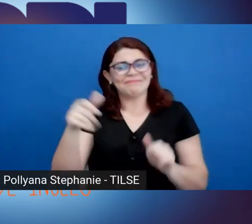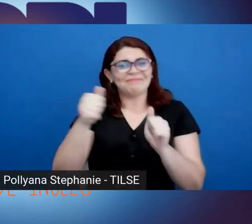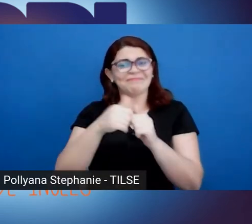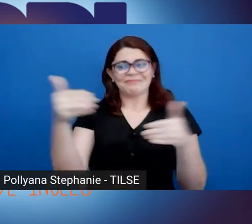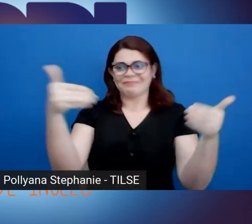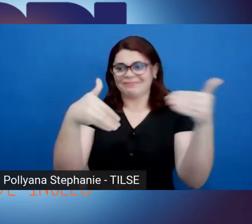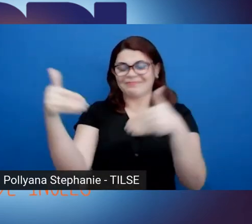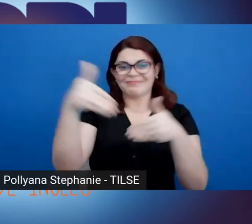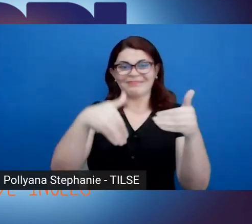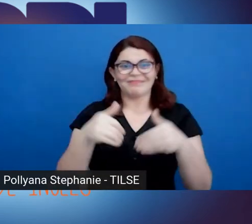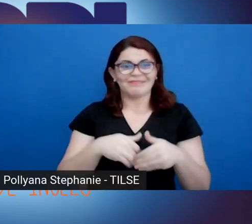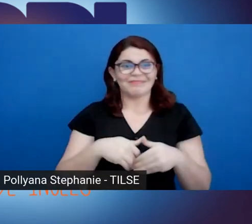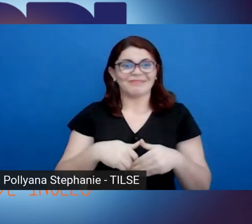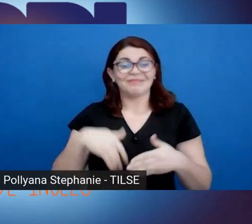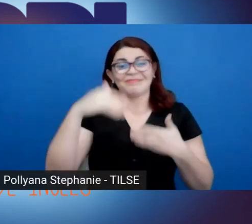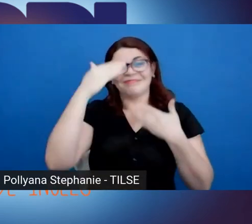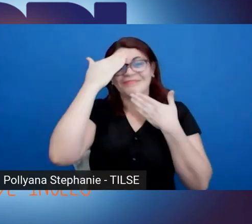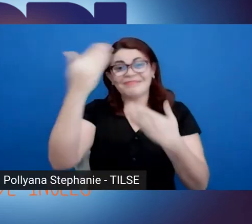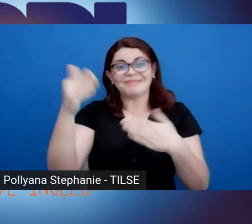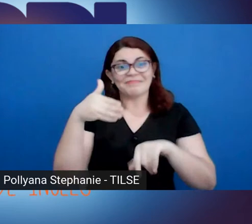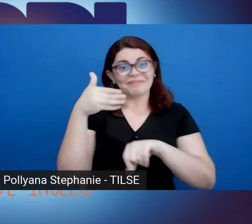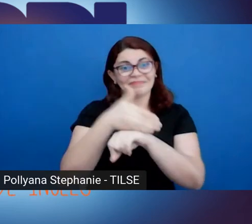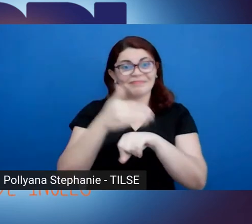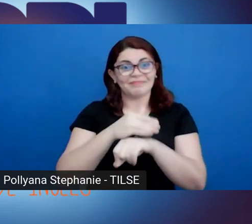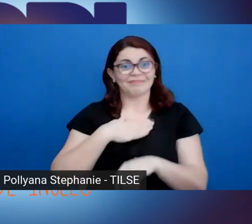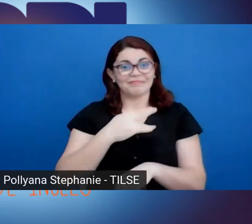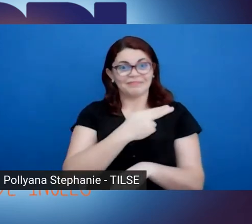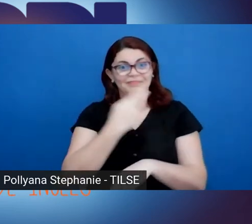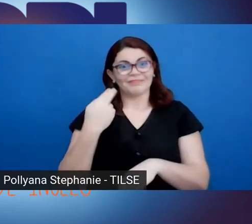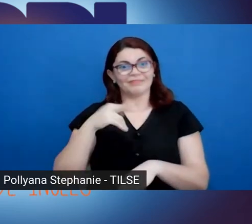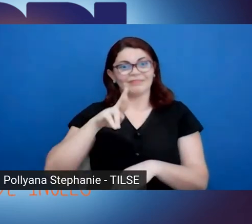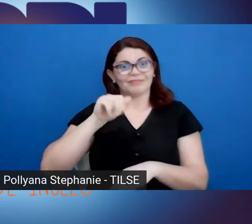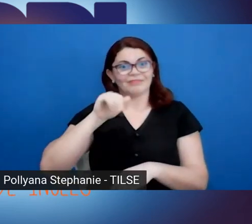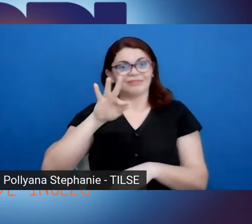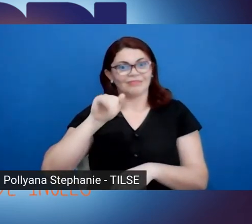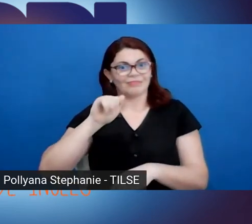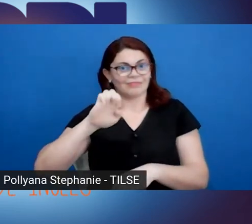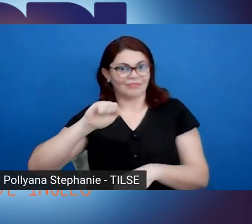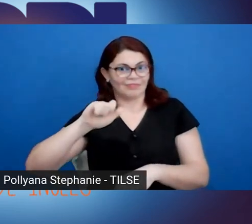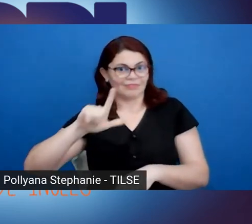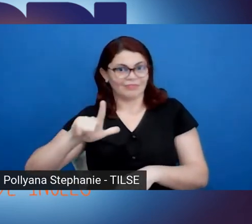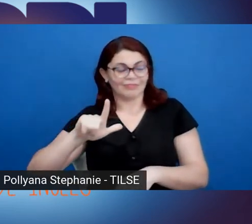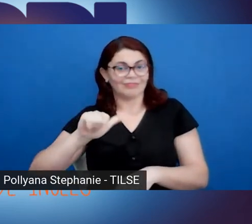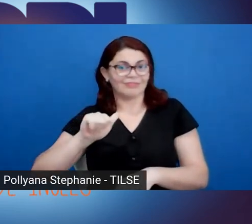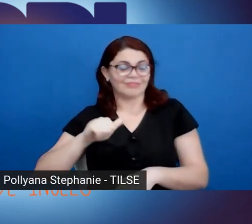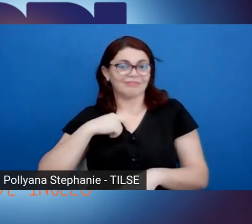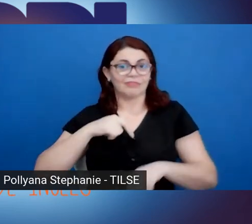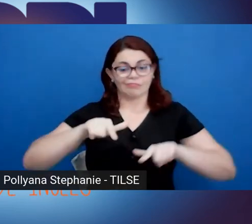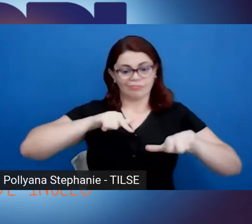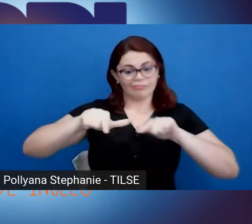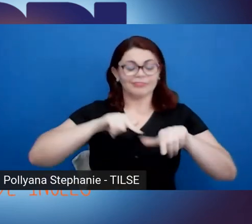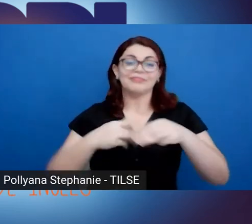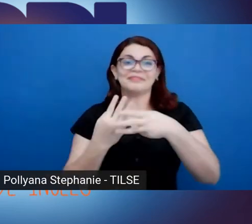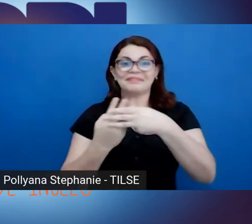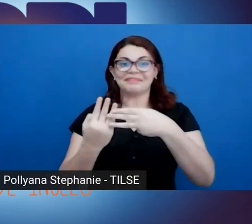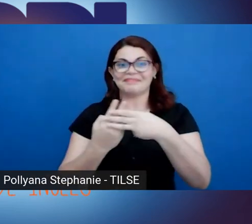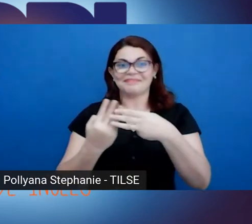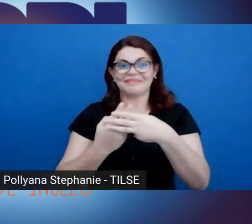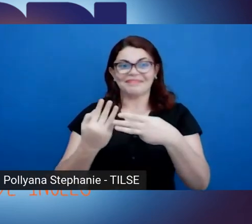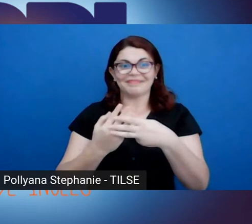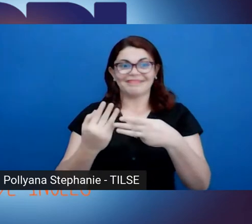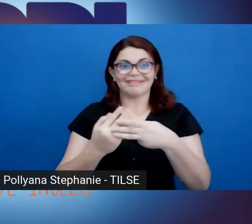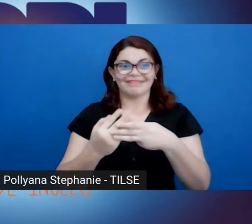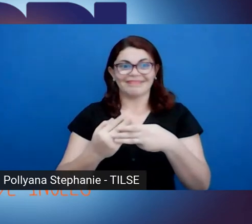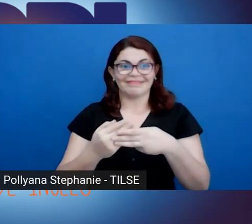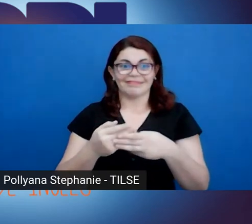your attendance. My name is Rafaela Souza. I'm from the Federal University of Paraíba, and I